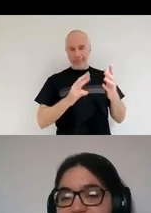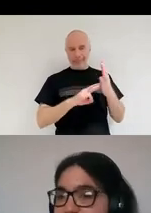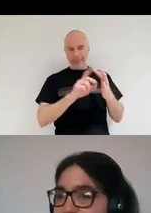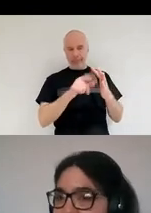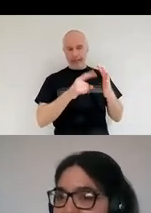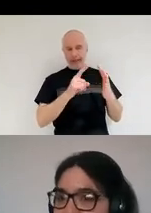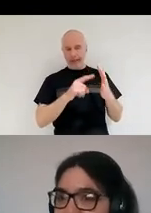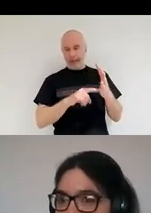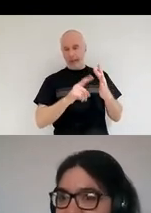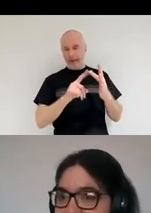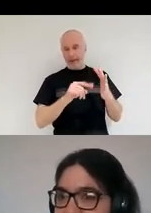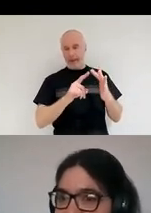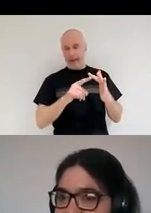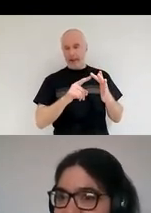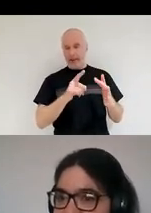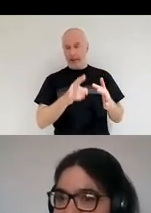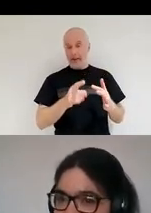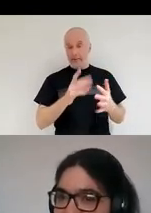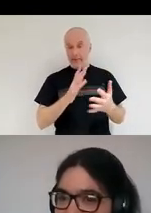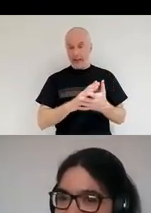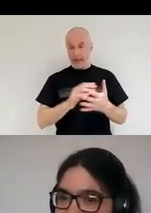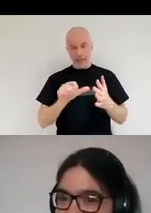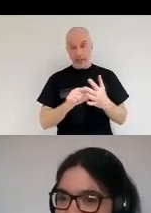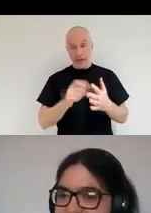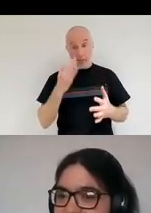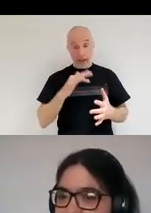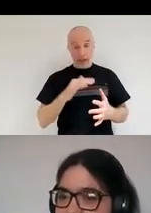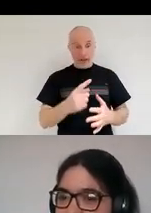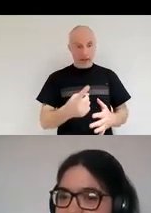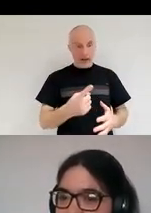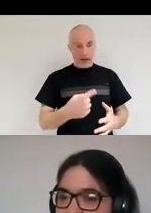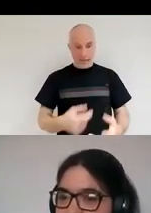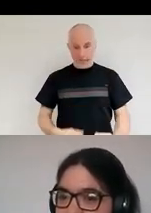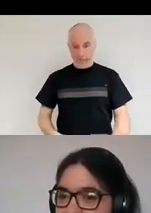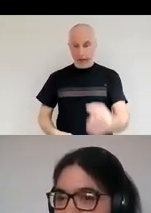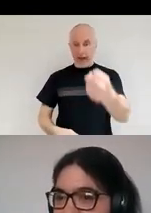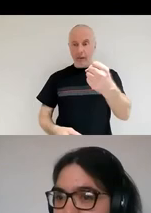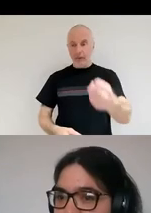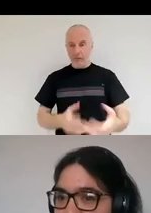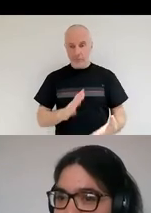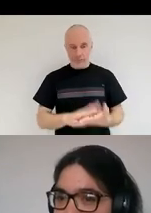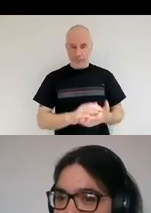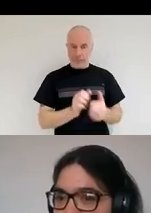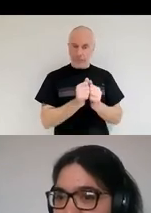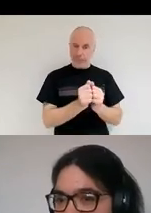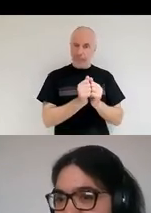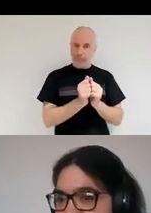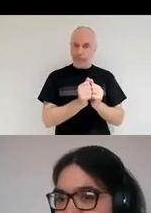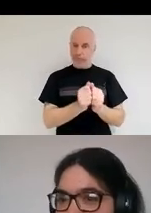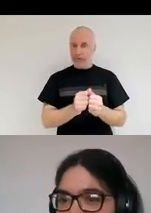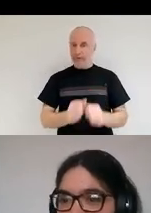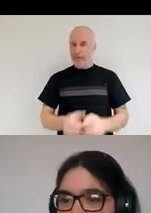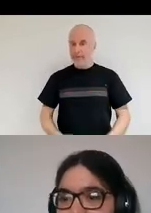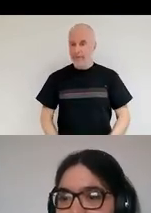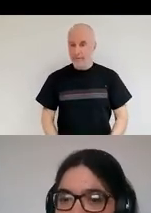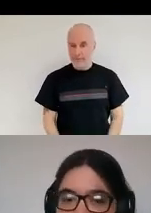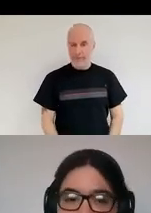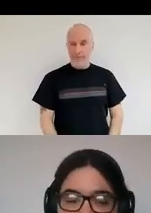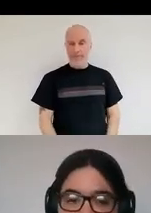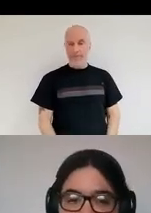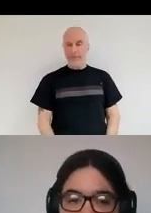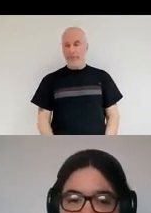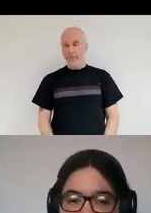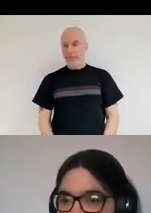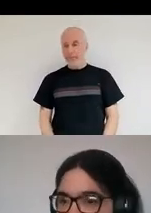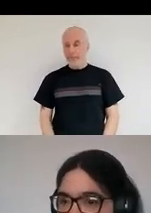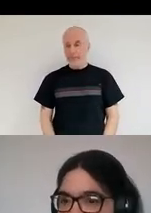is really, really, really hard. So whenever somebody finds one, usually they are pretty valuable. If you have something large enough, it can carry quite a